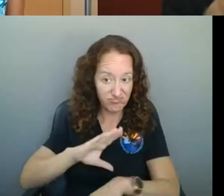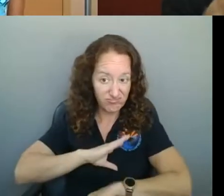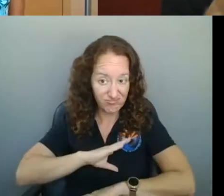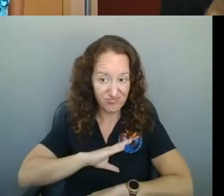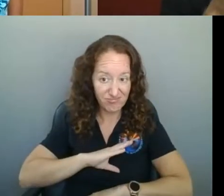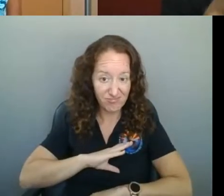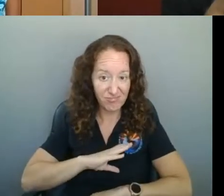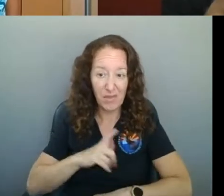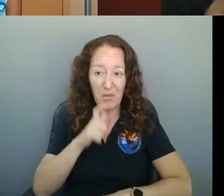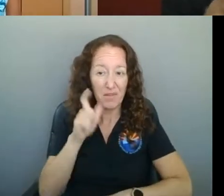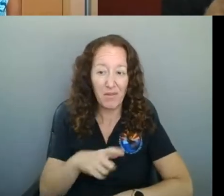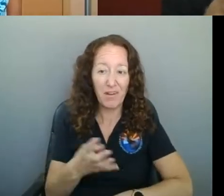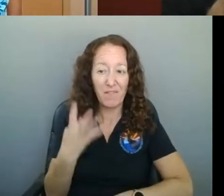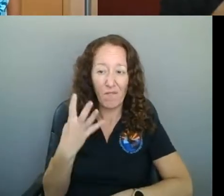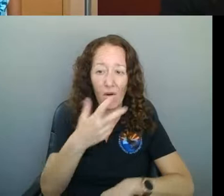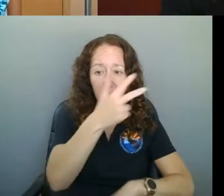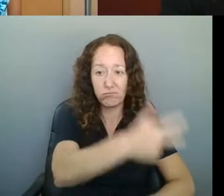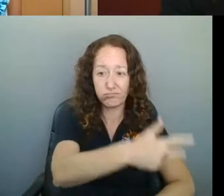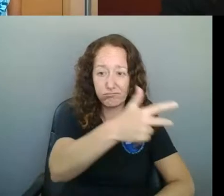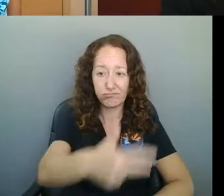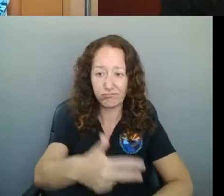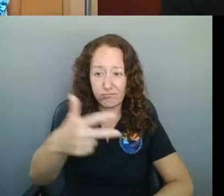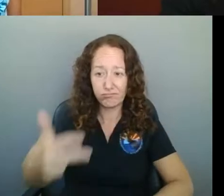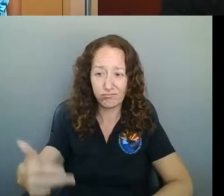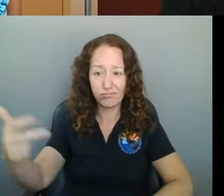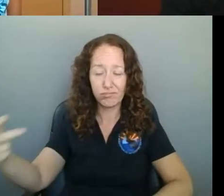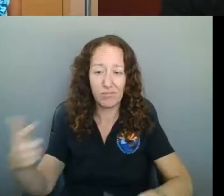super slow and then don't want to stay committed to us.